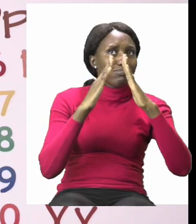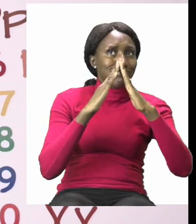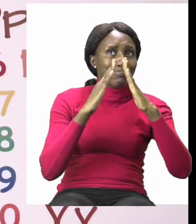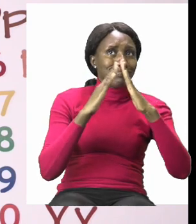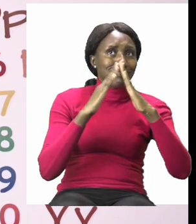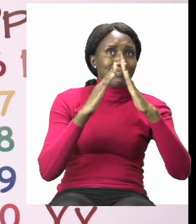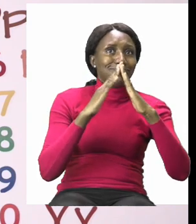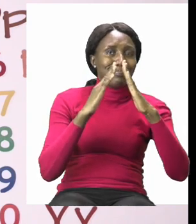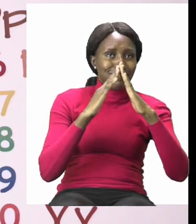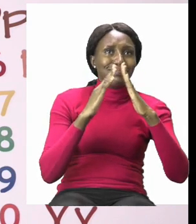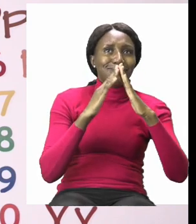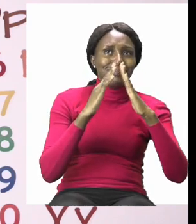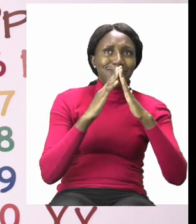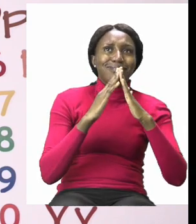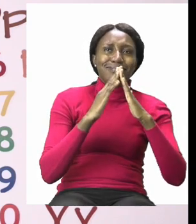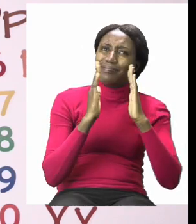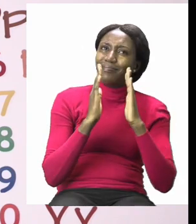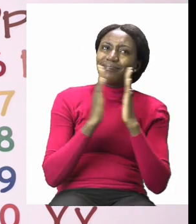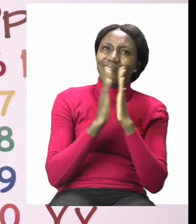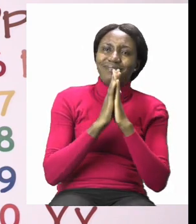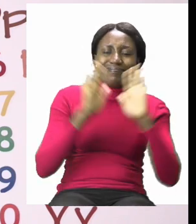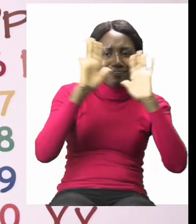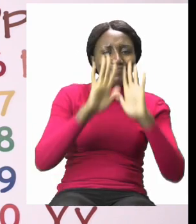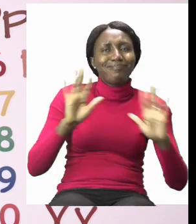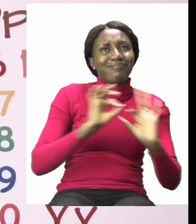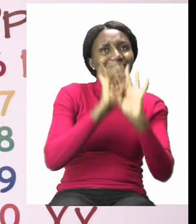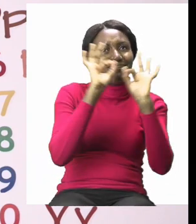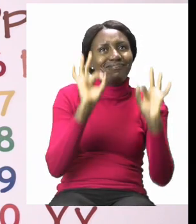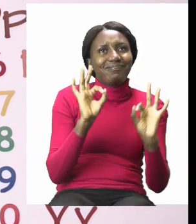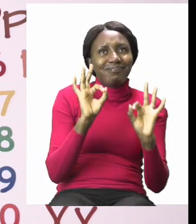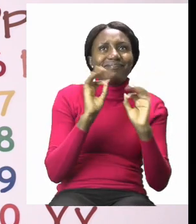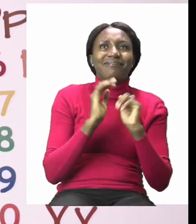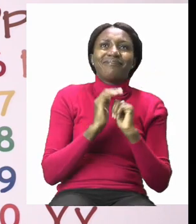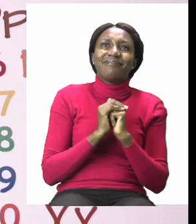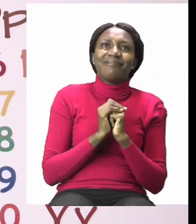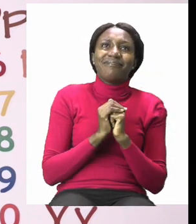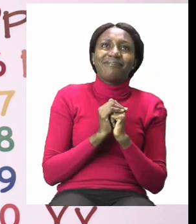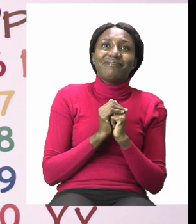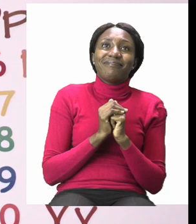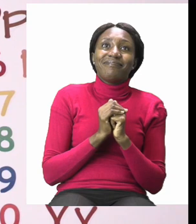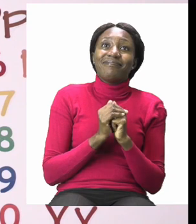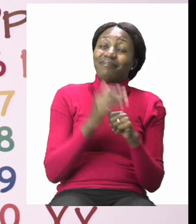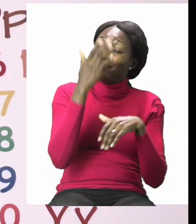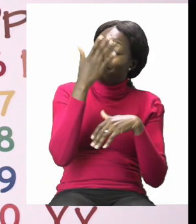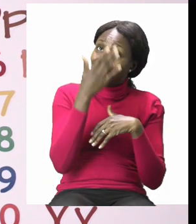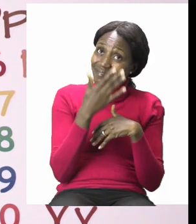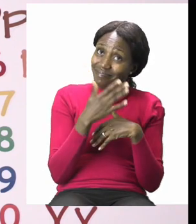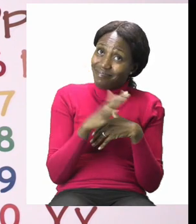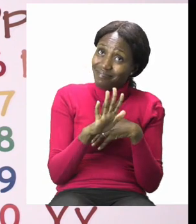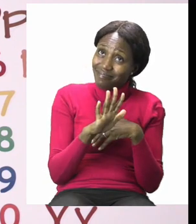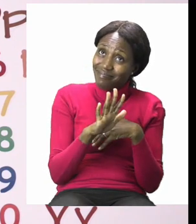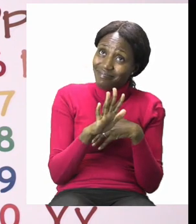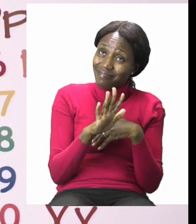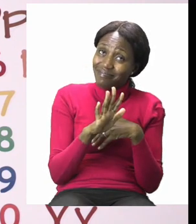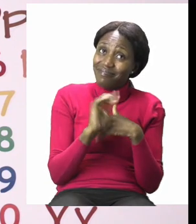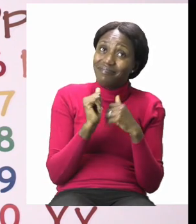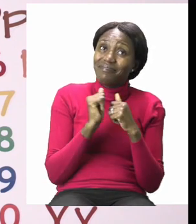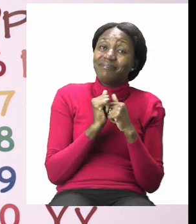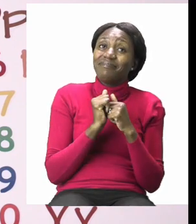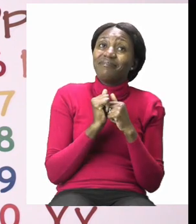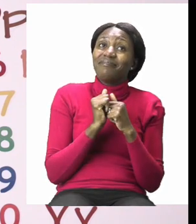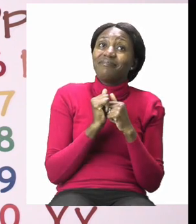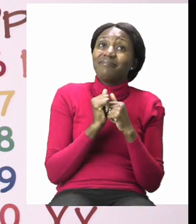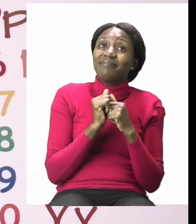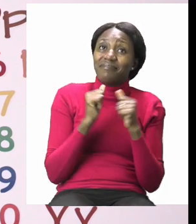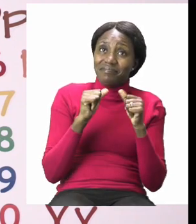make sure that you colour beautifully. When you are done colouring your house and taking your time you can now